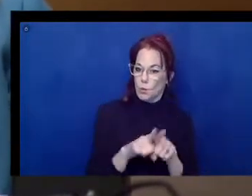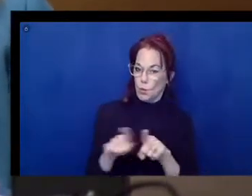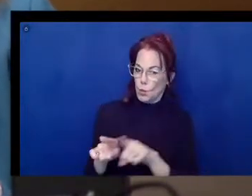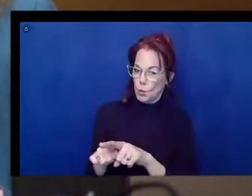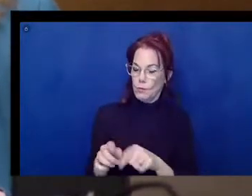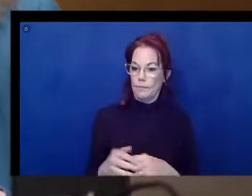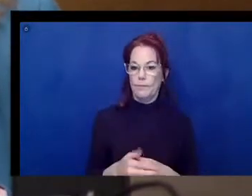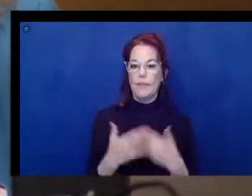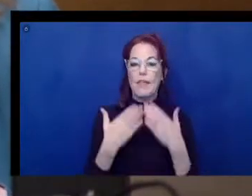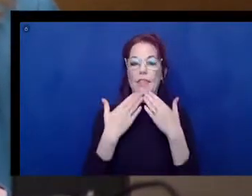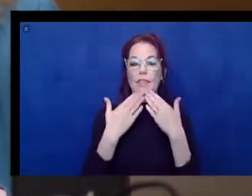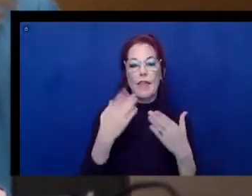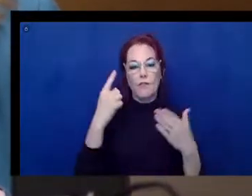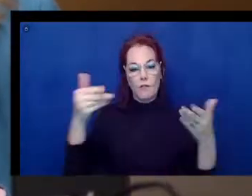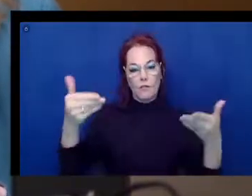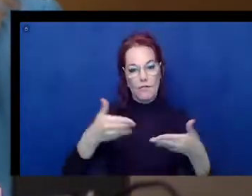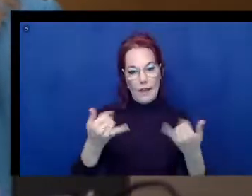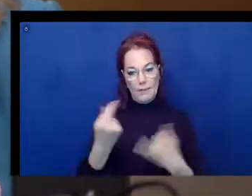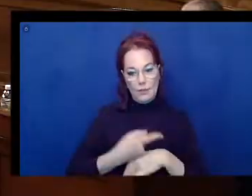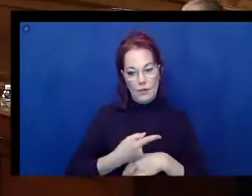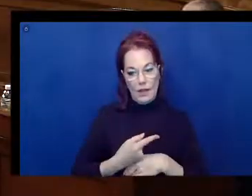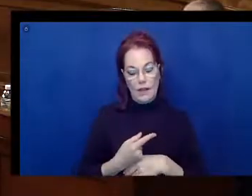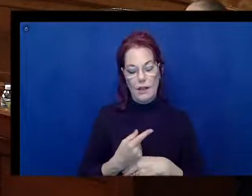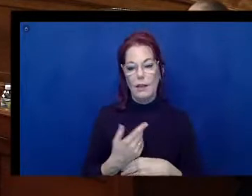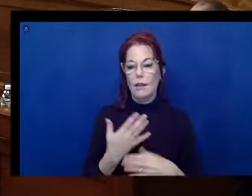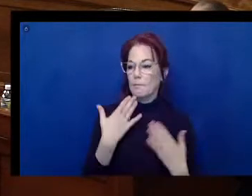inviting me today, and I appreciate your interest in this topic.